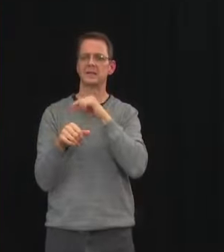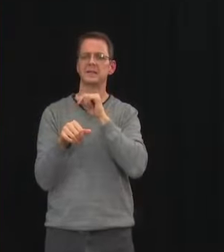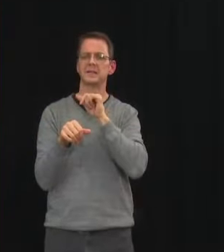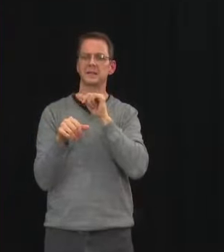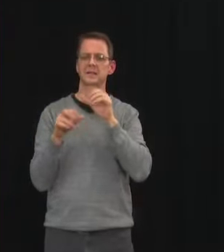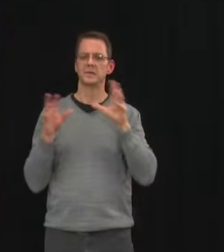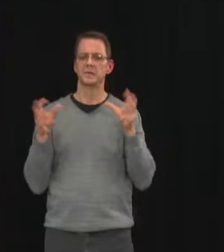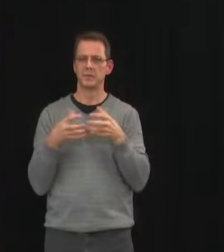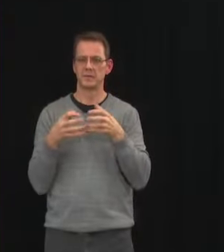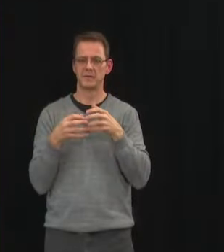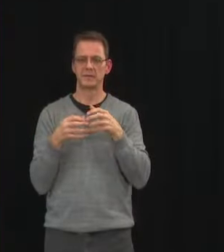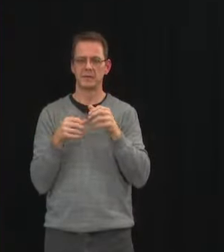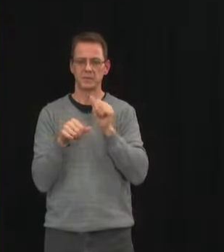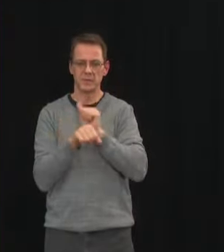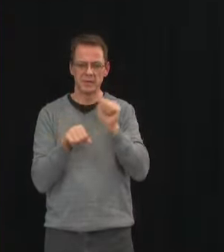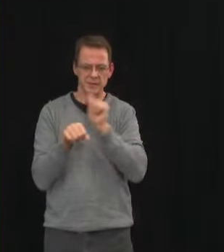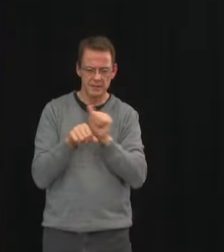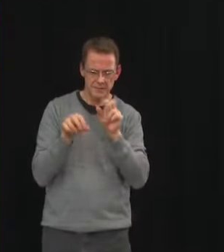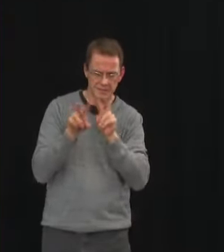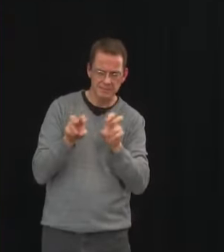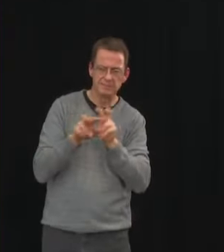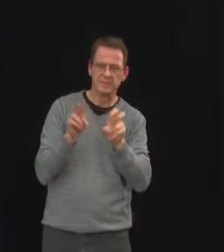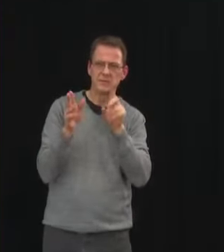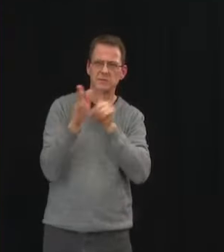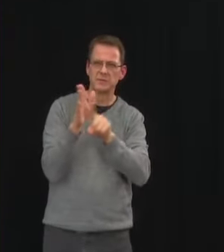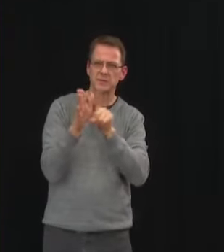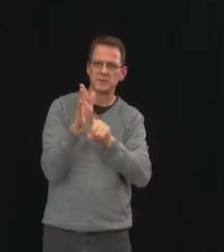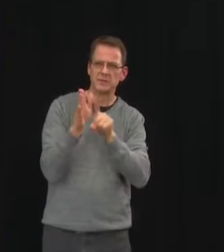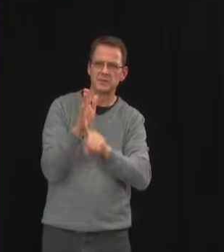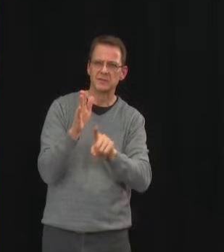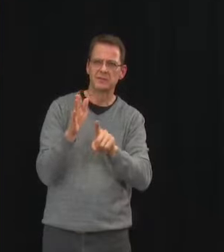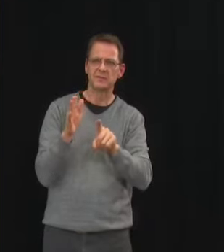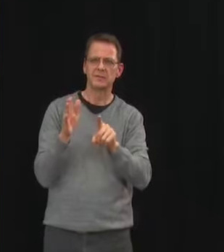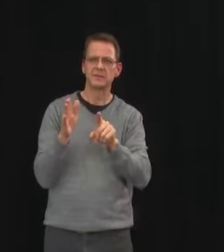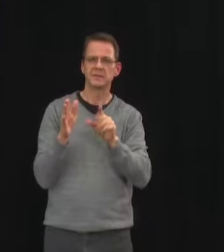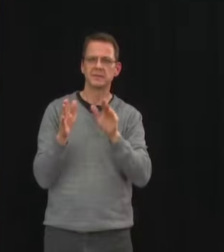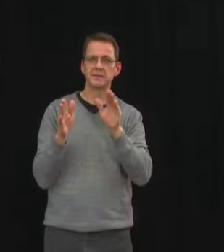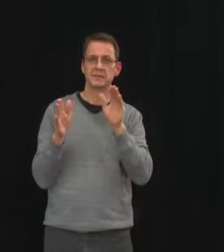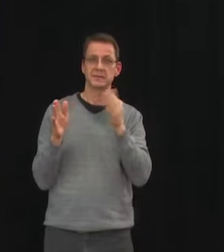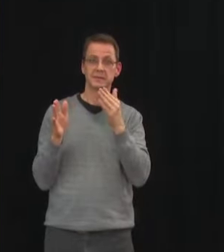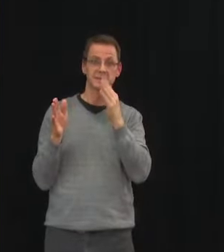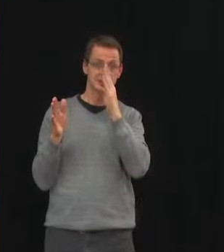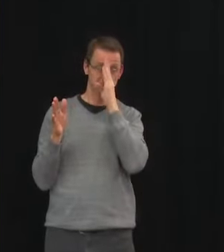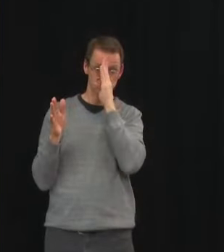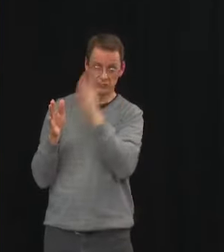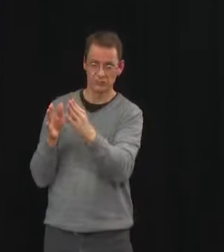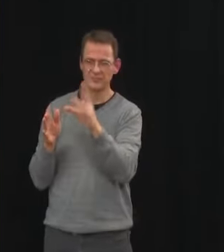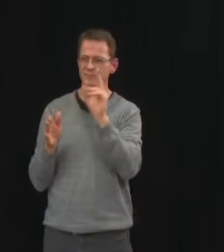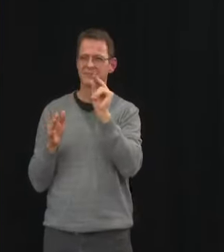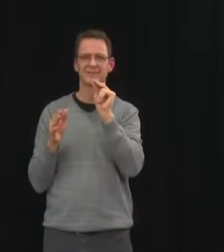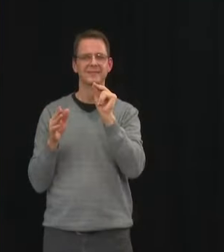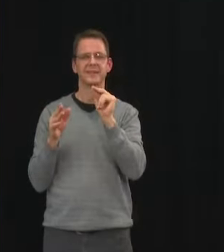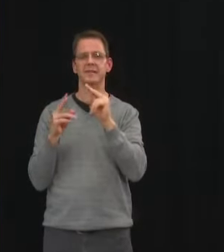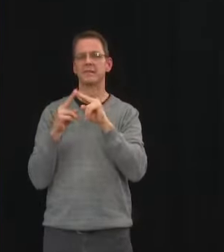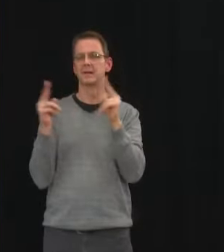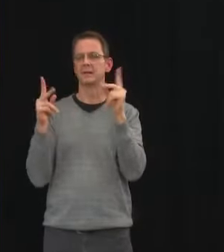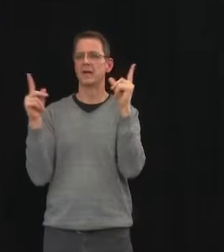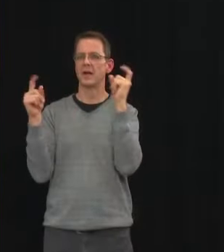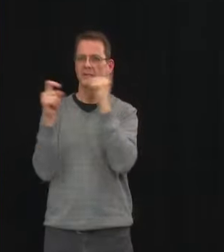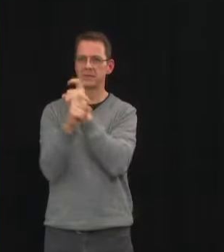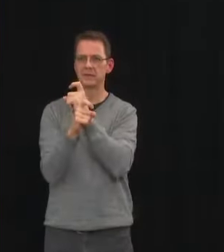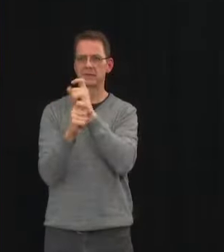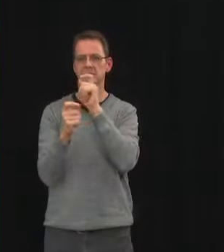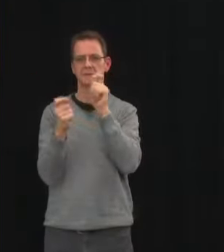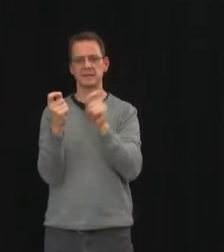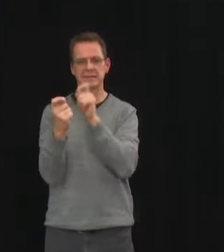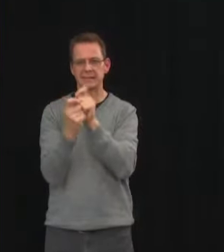types of activities it does become quite complex and so we continue to work on that to be able to provide that overall summary and it